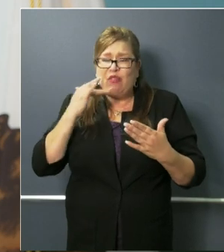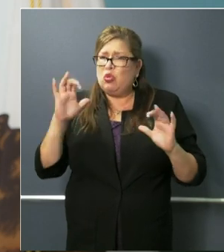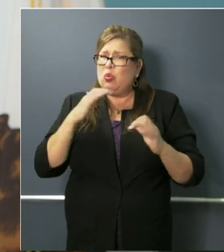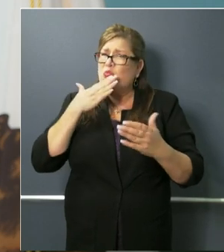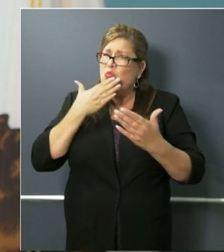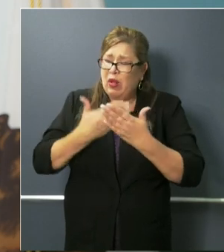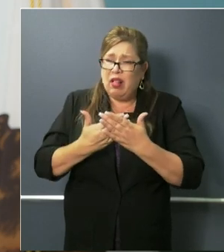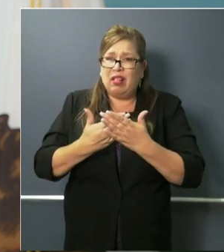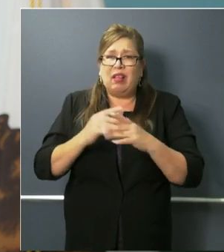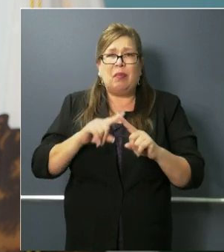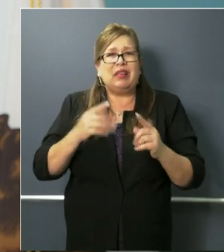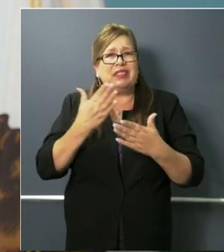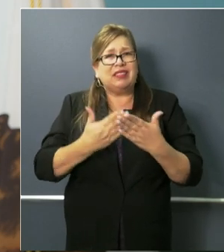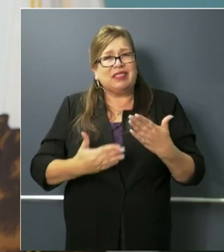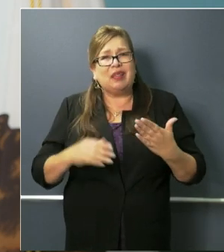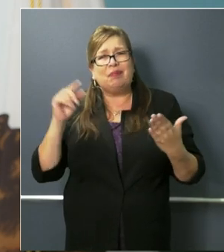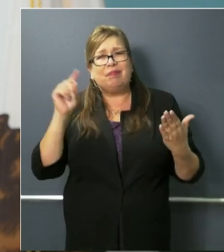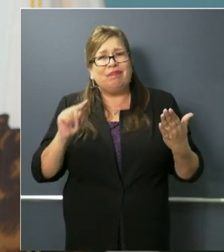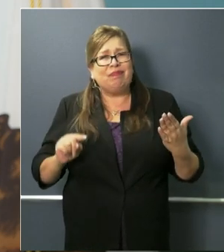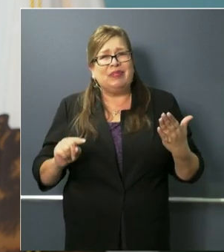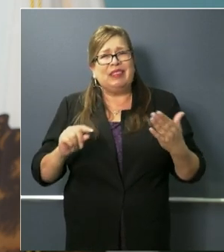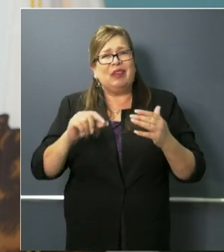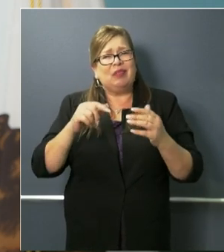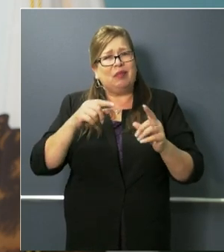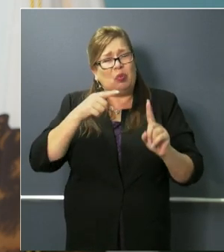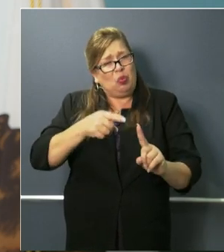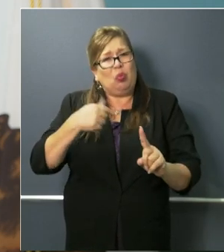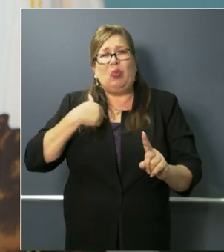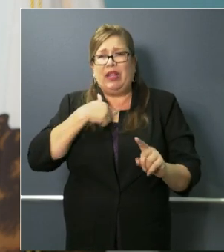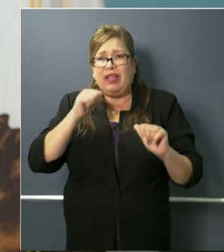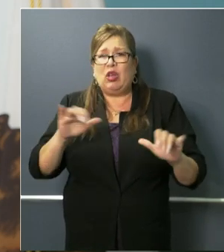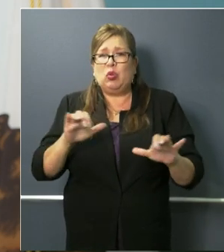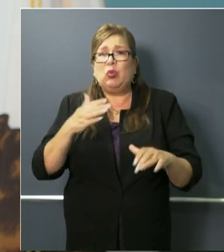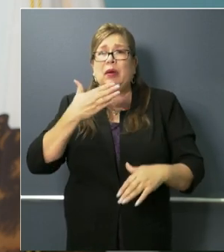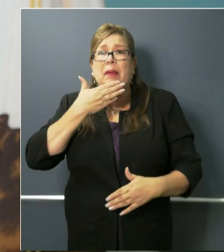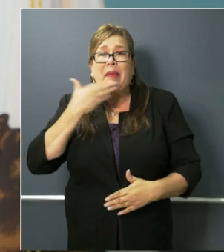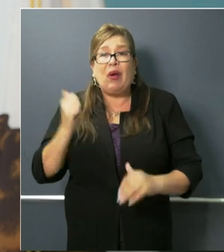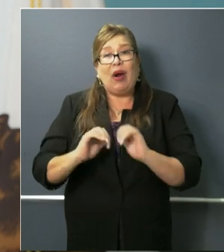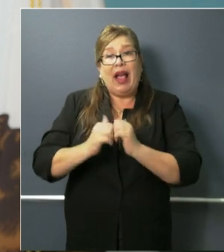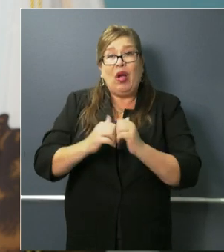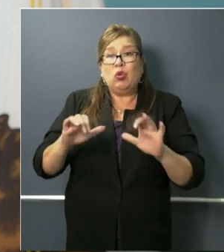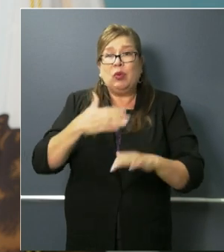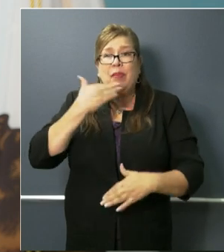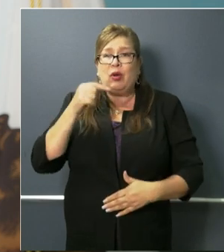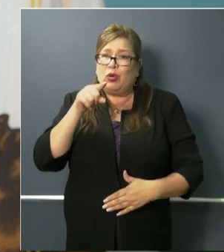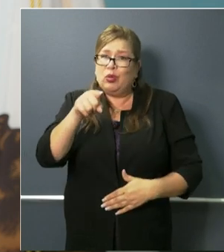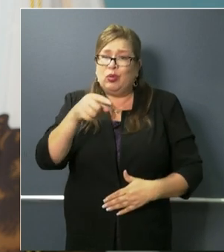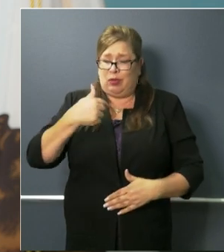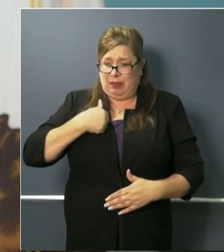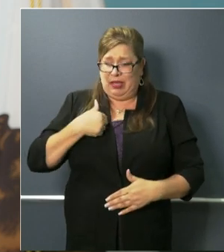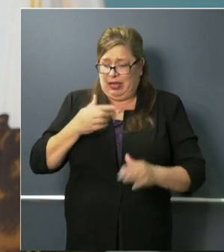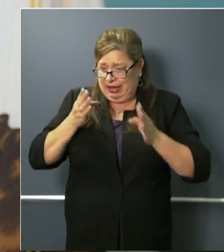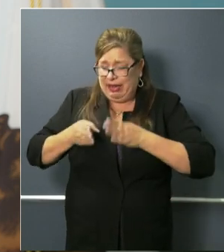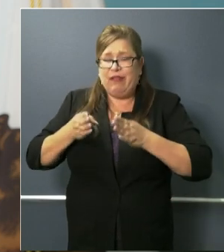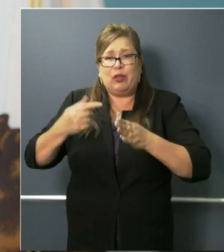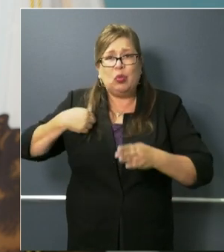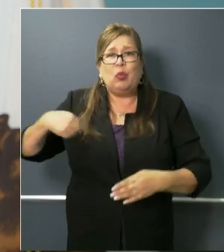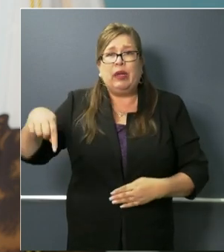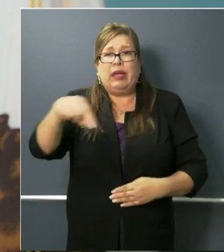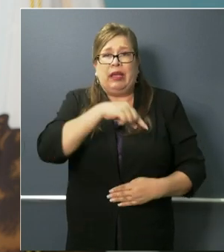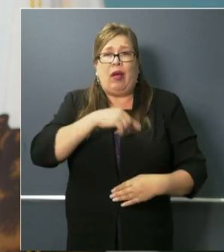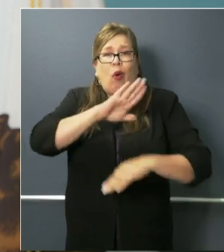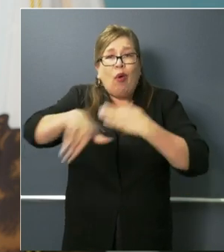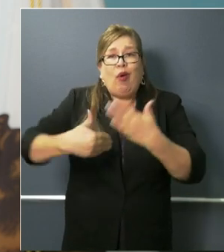areas where we can do better and that is incumbent upon all of us as individuals to recognize our own role and